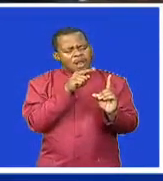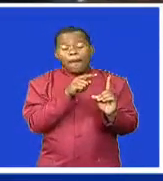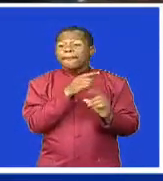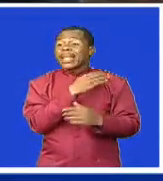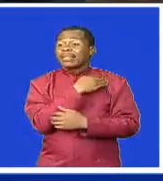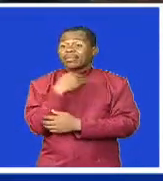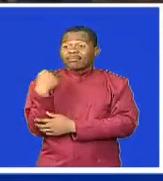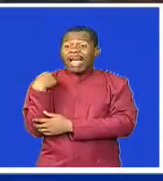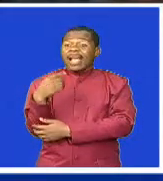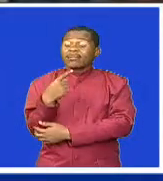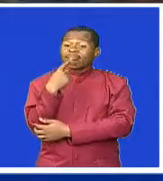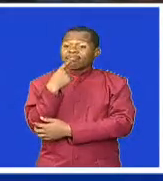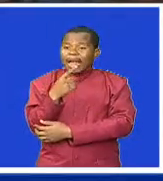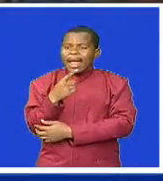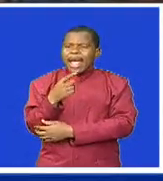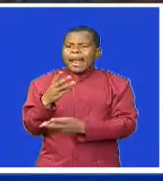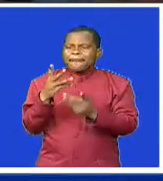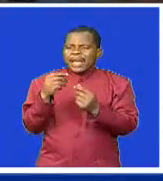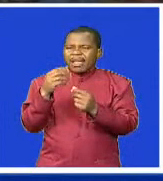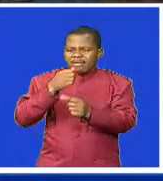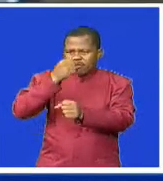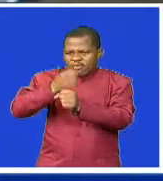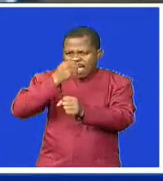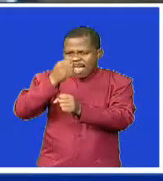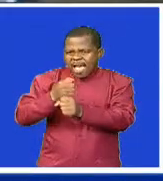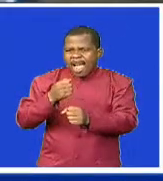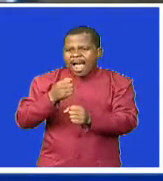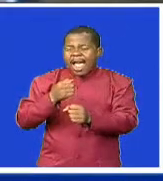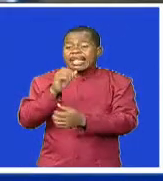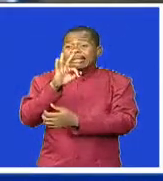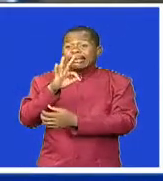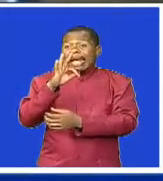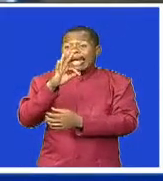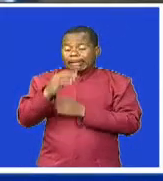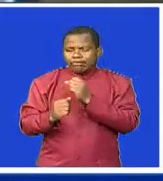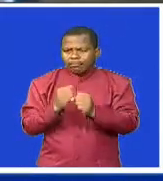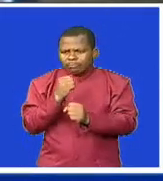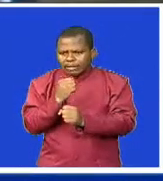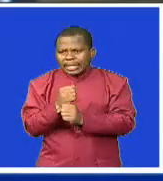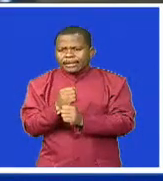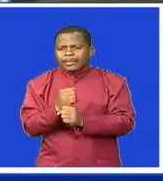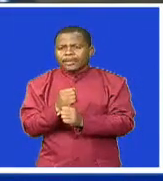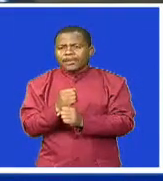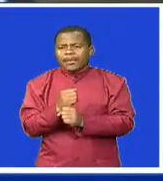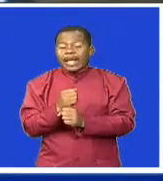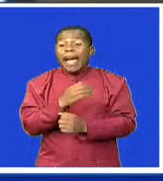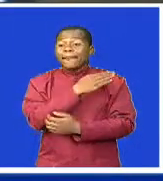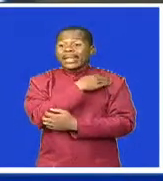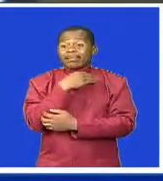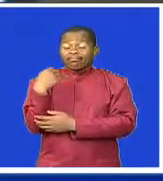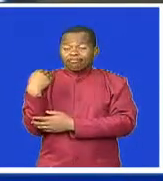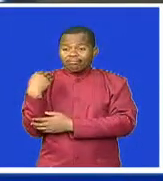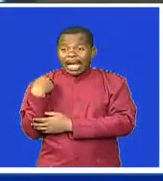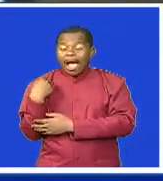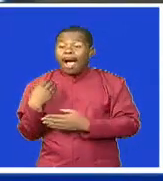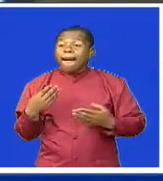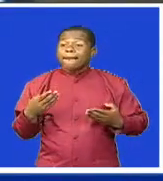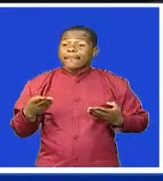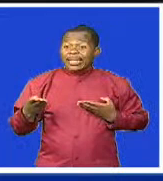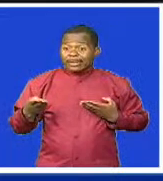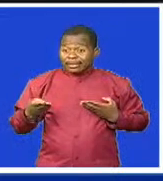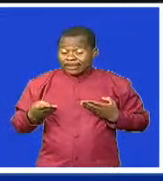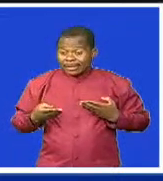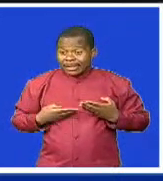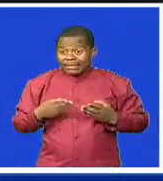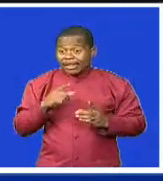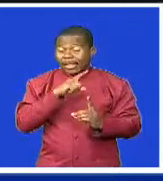represented by minister of commerce, industry and trade, Mangoba Kumalo, when receiving this amount. This is the highest